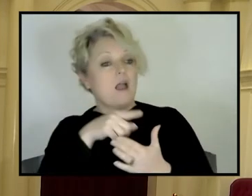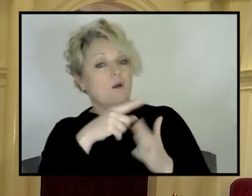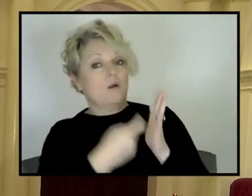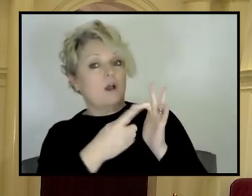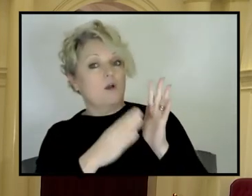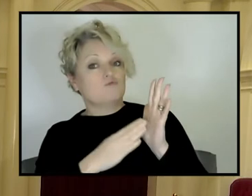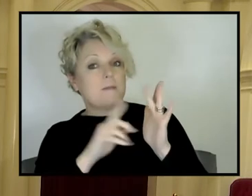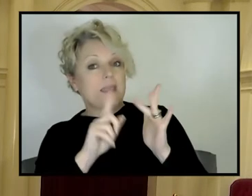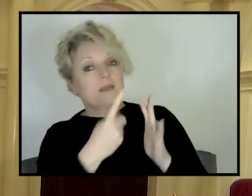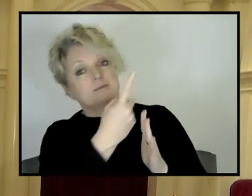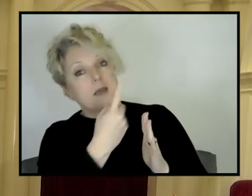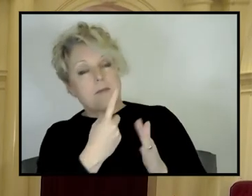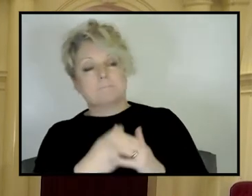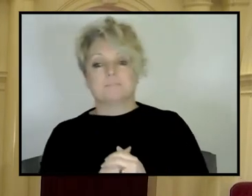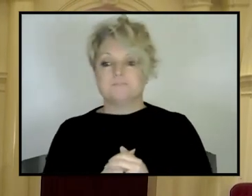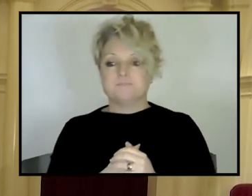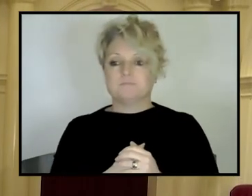and ask your question?